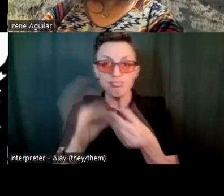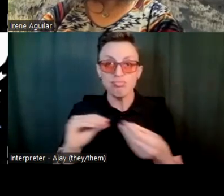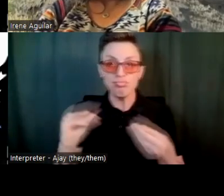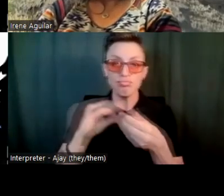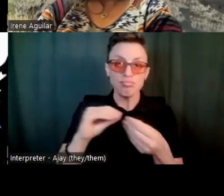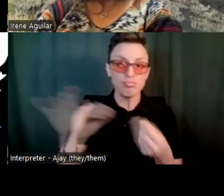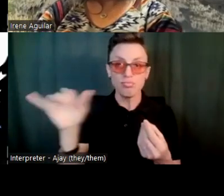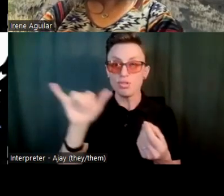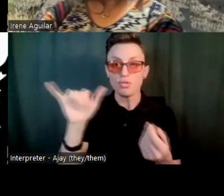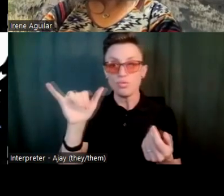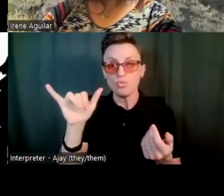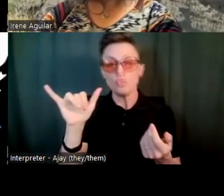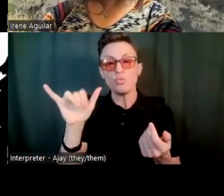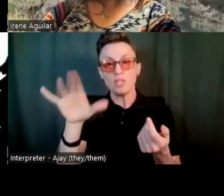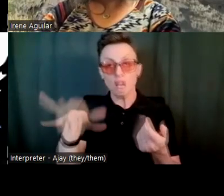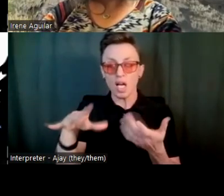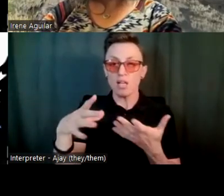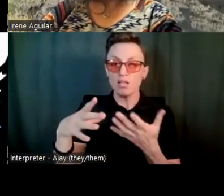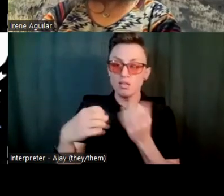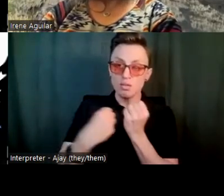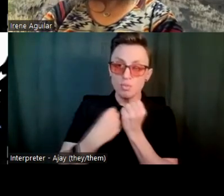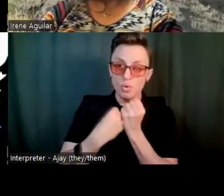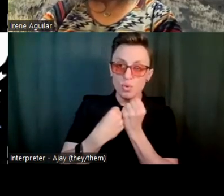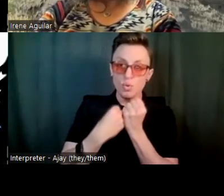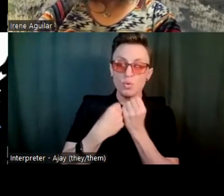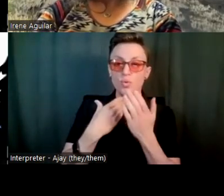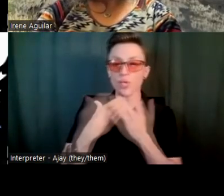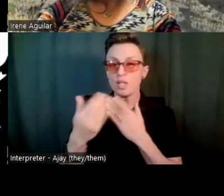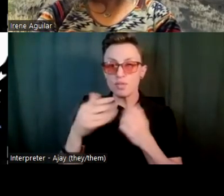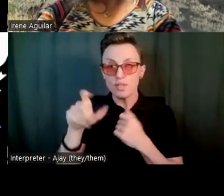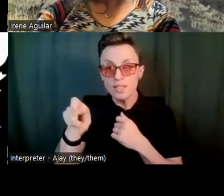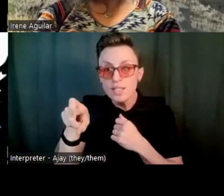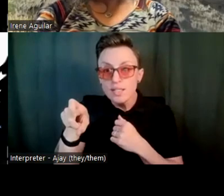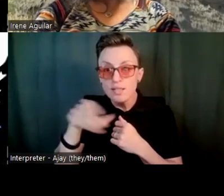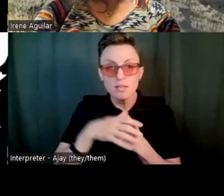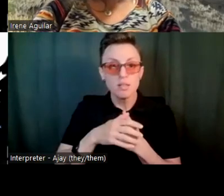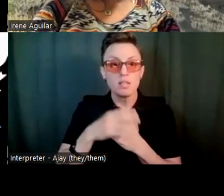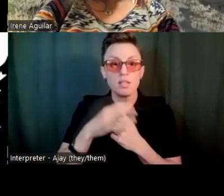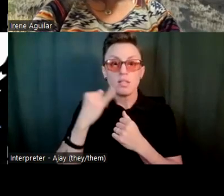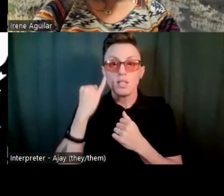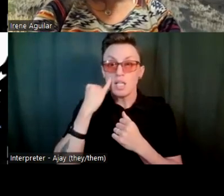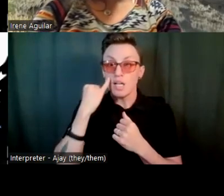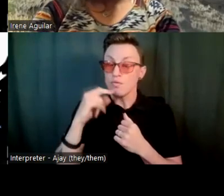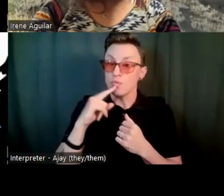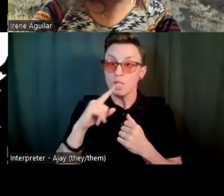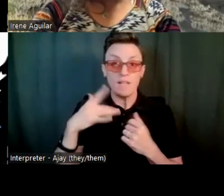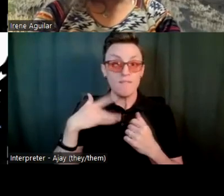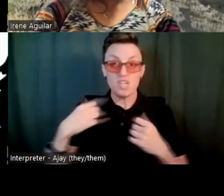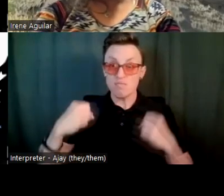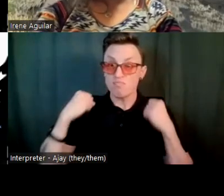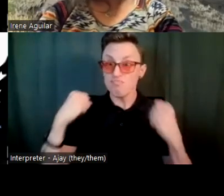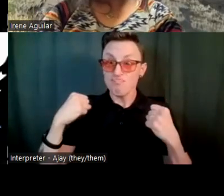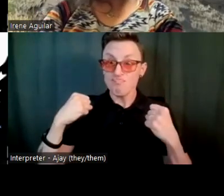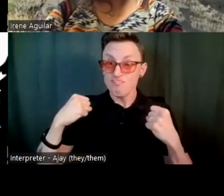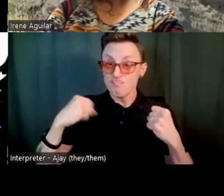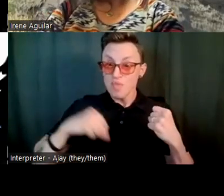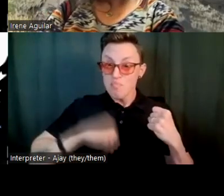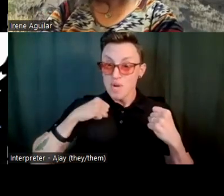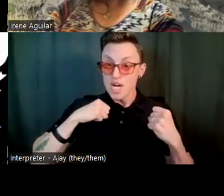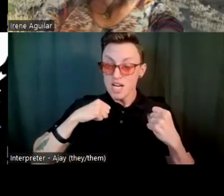and getting the support that you need. And if you're really feeling bold, go out and start one, a group yourself.